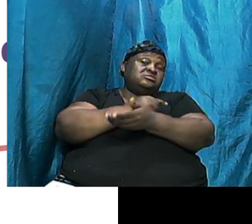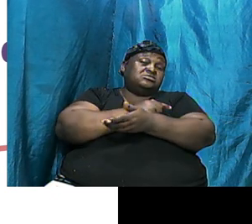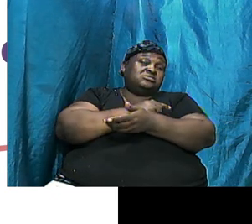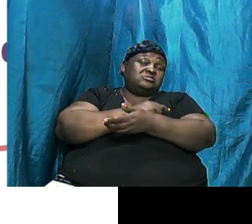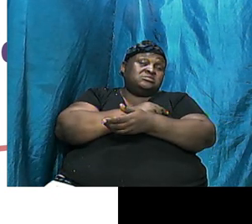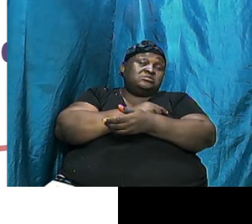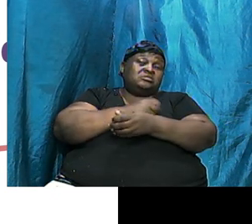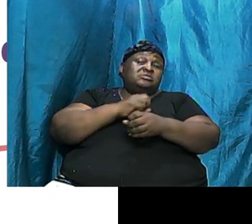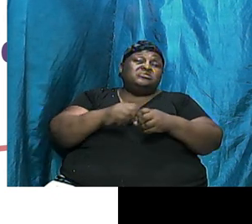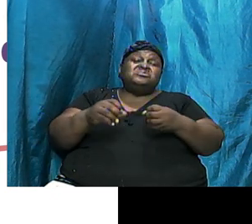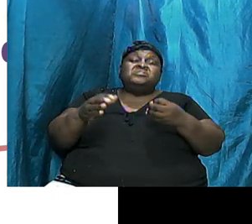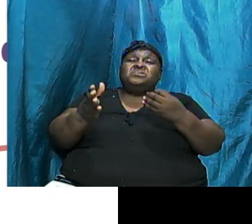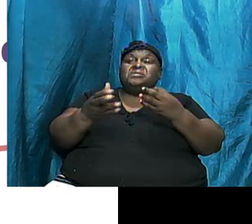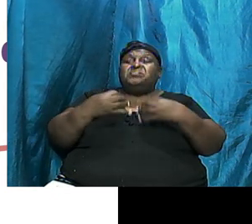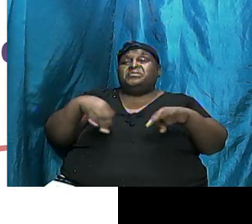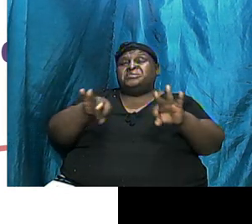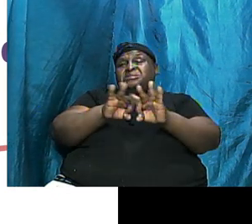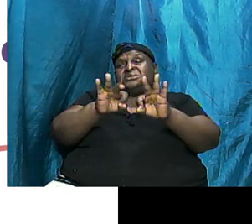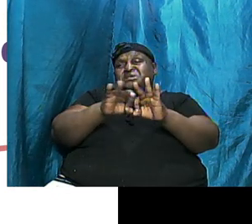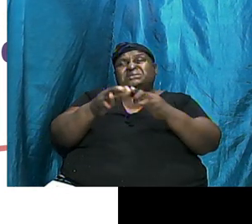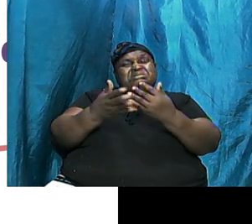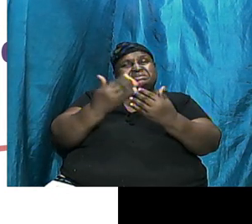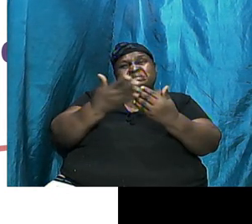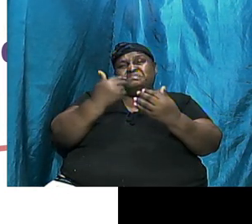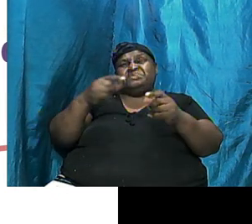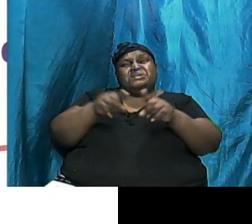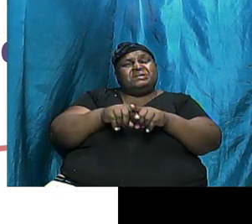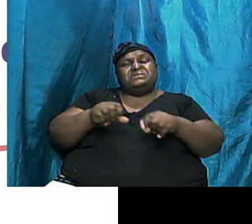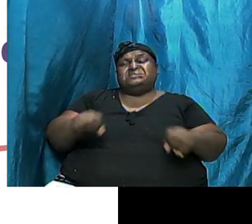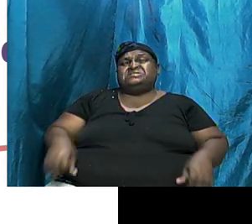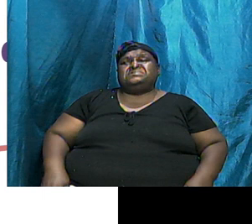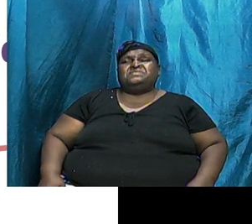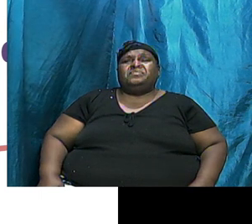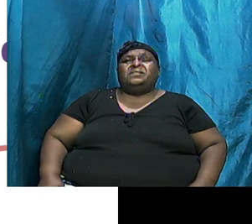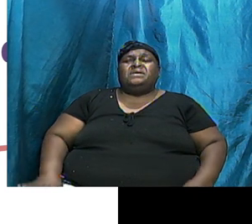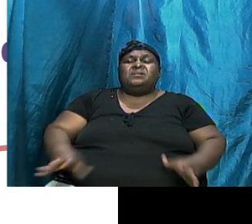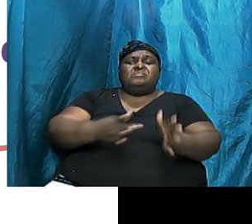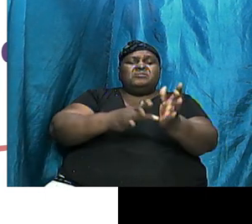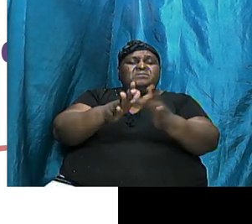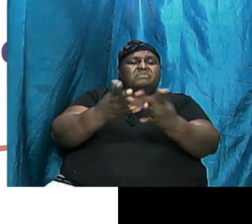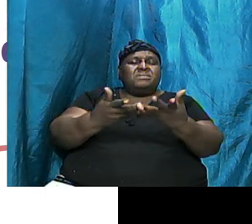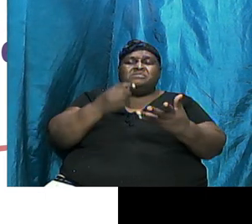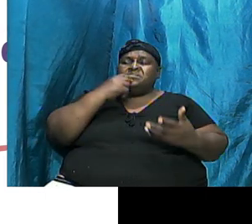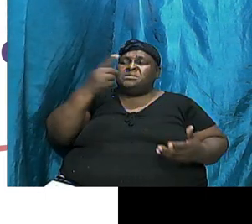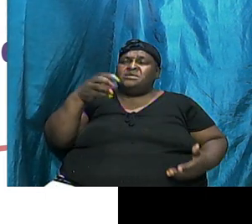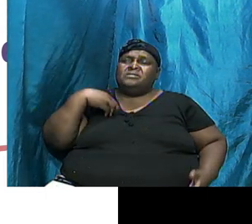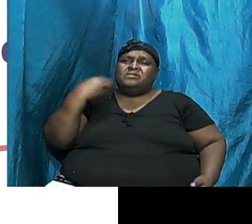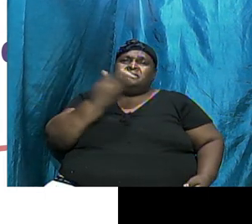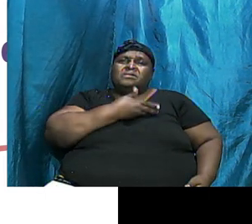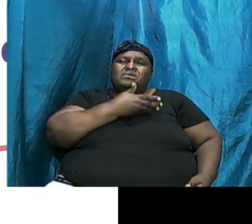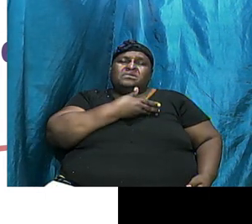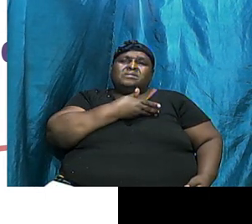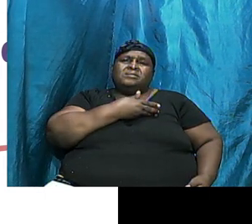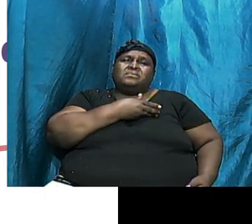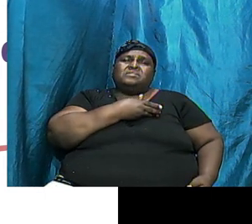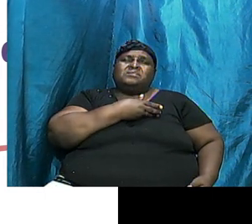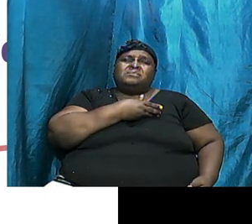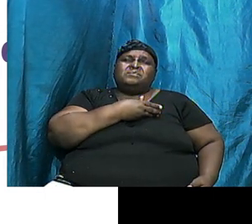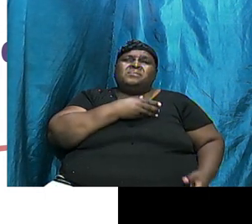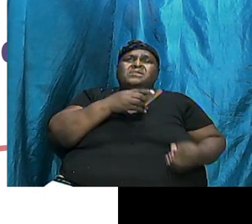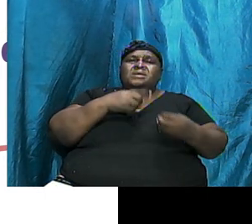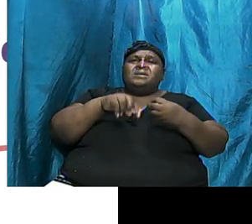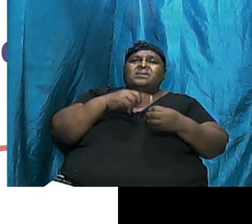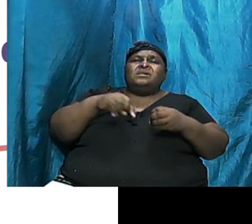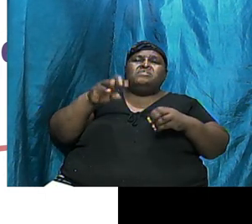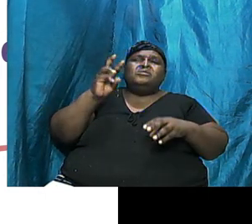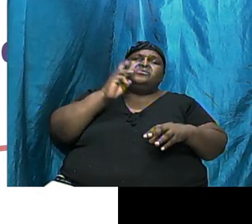Very Significant As Simple As It Is But The Bible Tells Us And I Made Mention Of It Earlier About